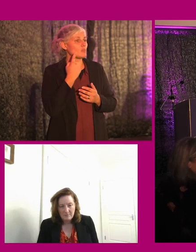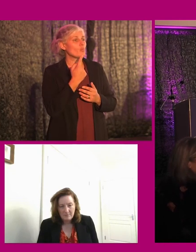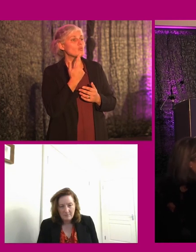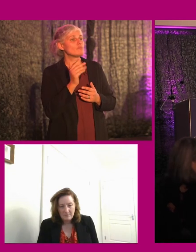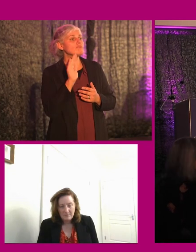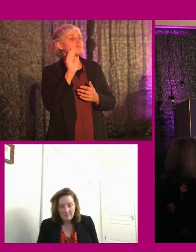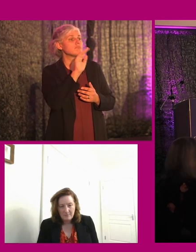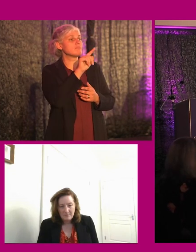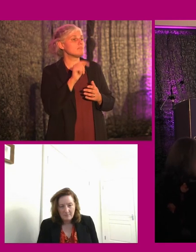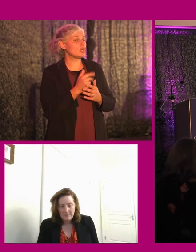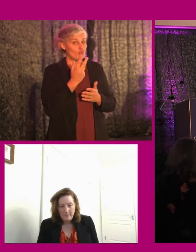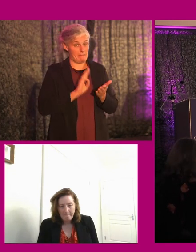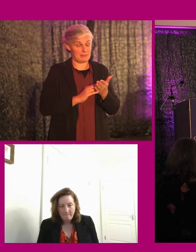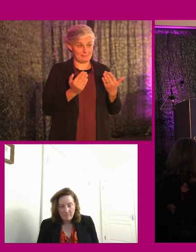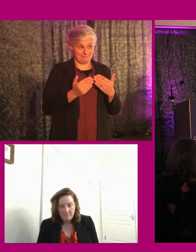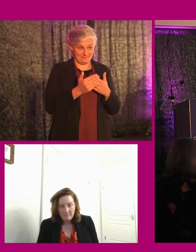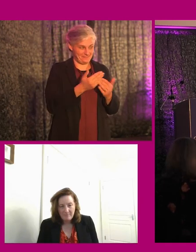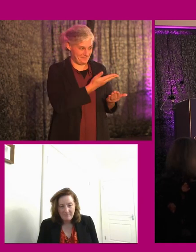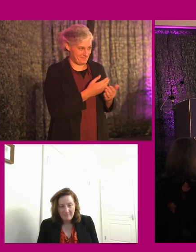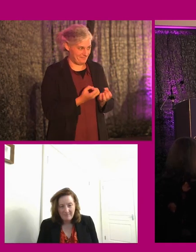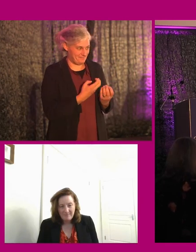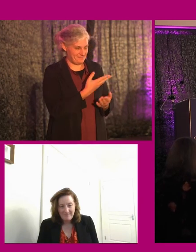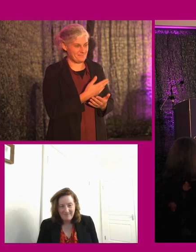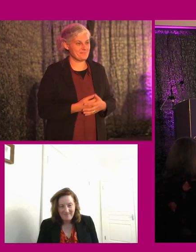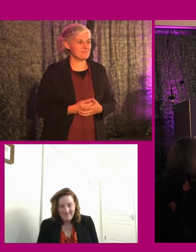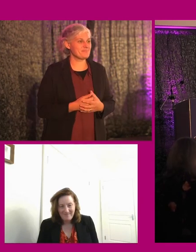take them? Three minutes. Oh, gosh. Loads of time.